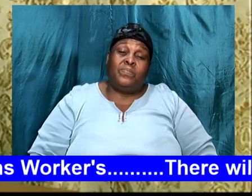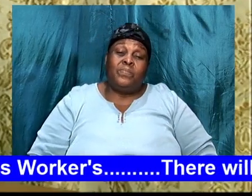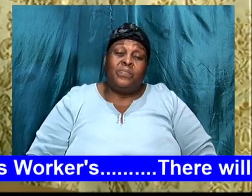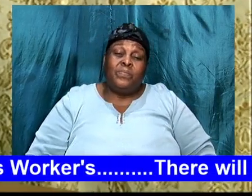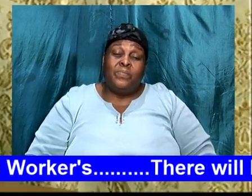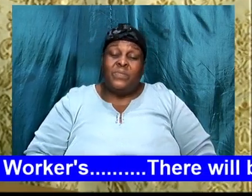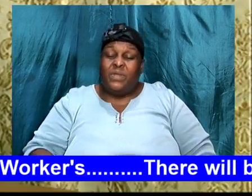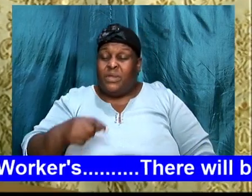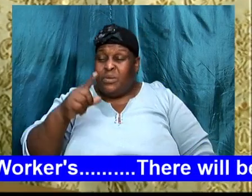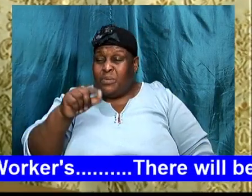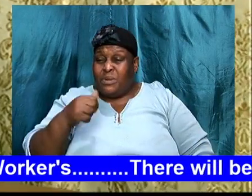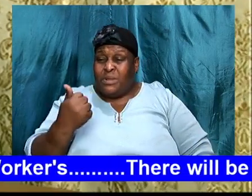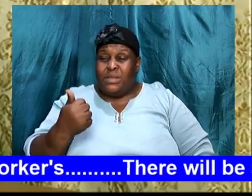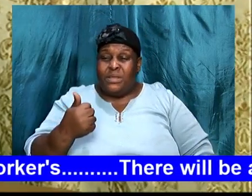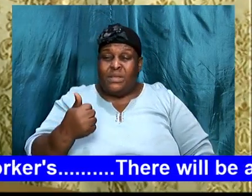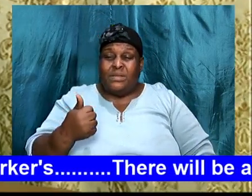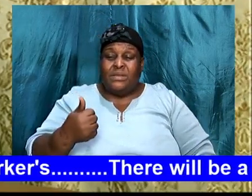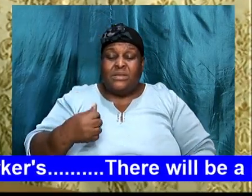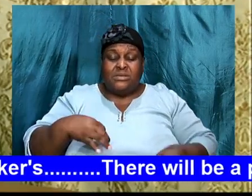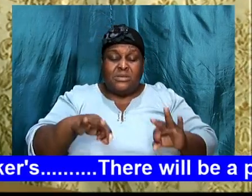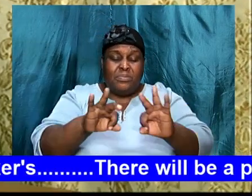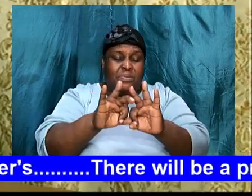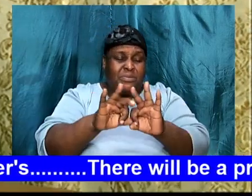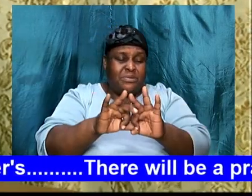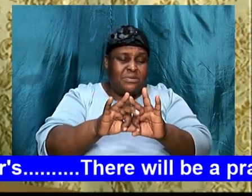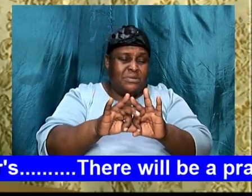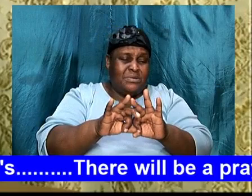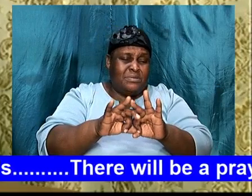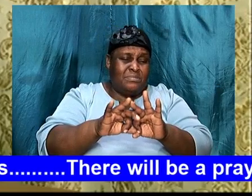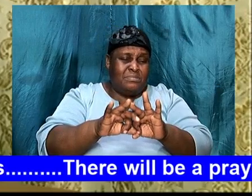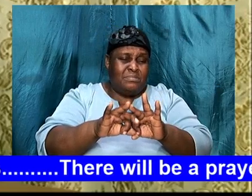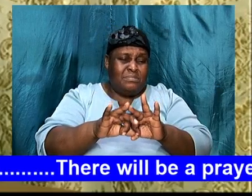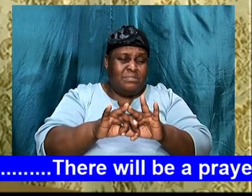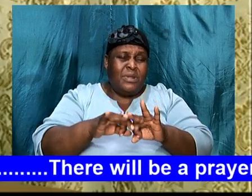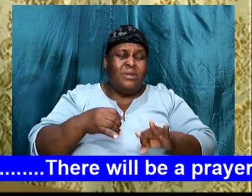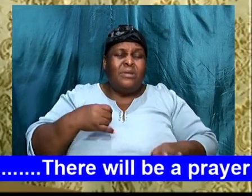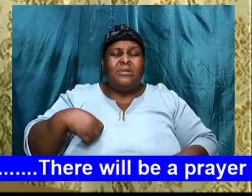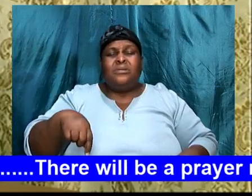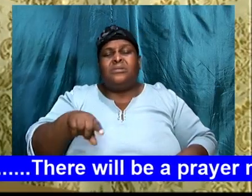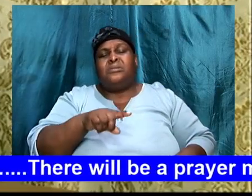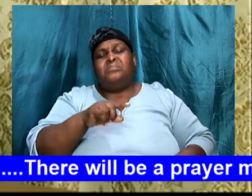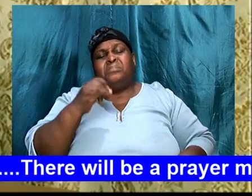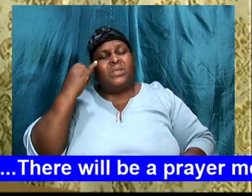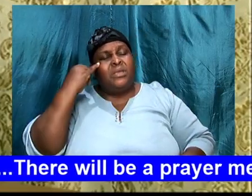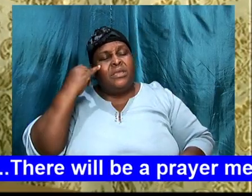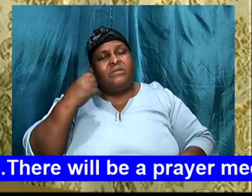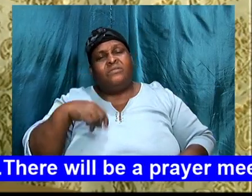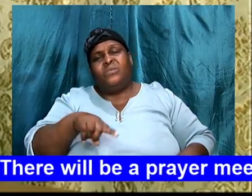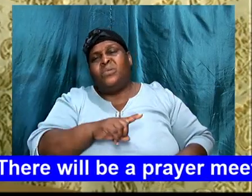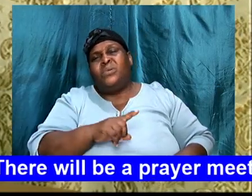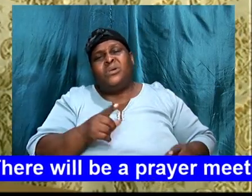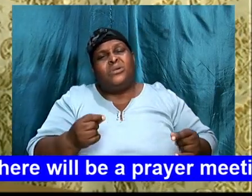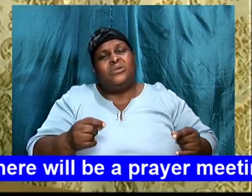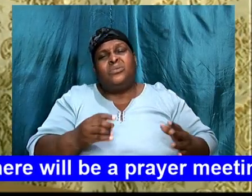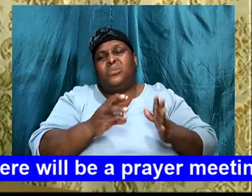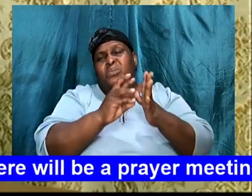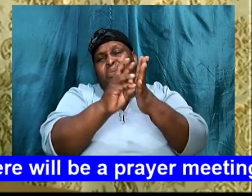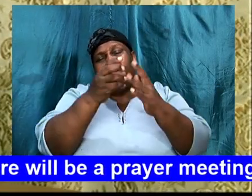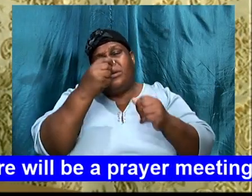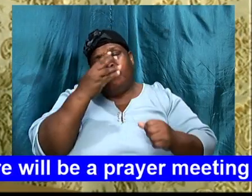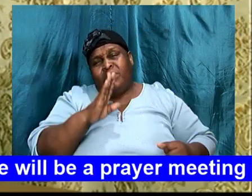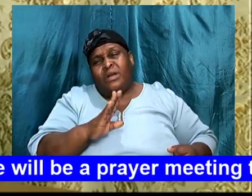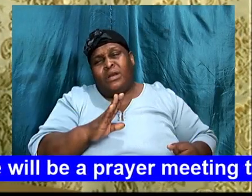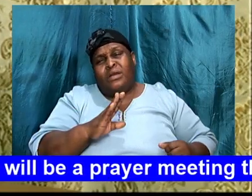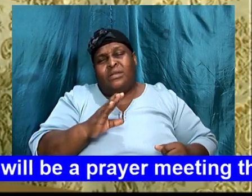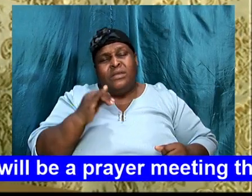else, it is extremely important, if we are going to do the will of God, if we are going to seek